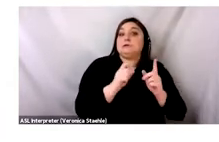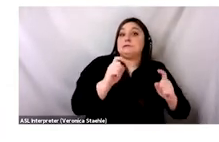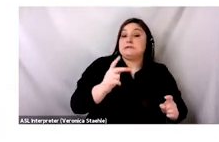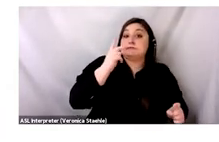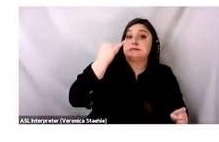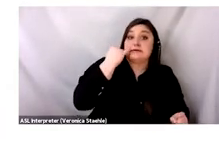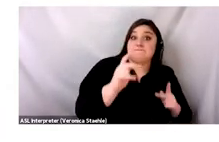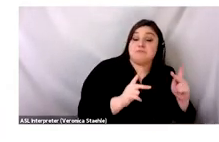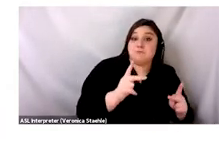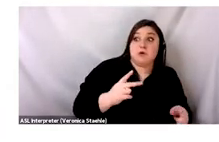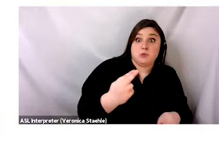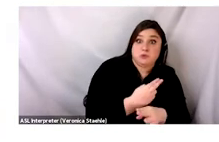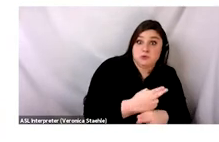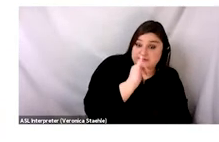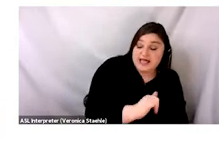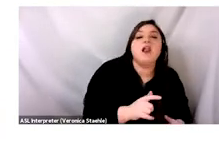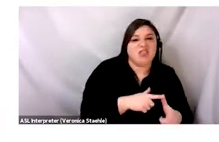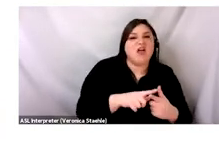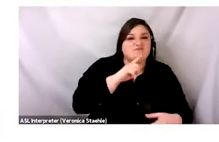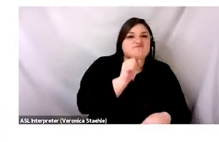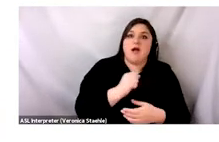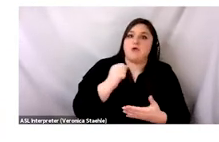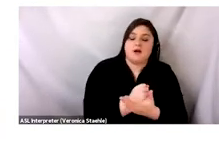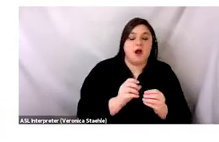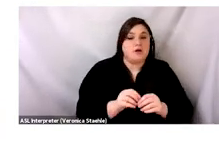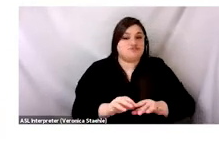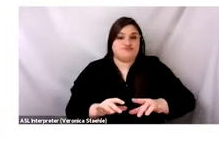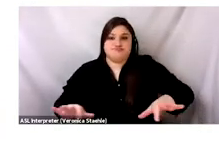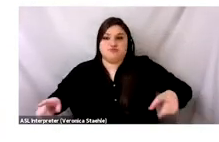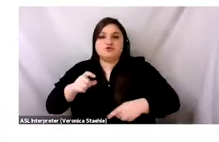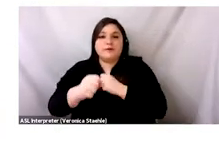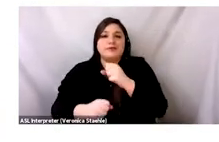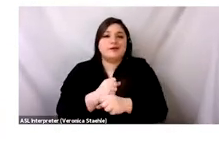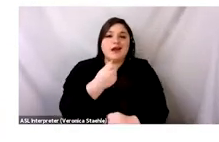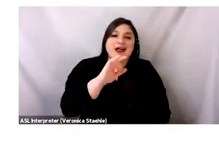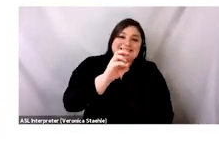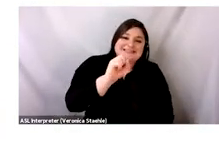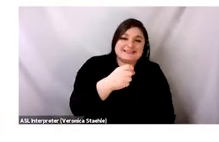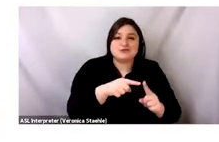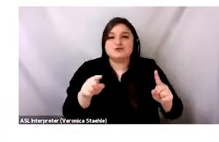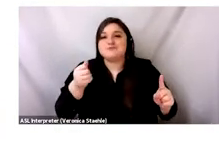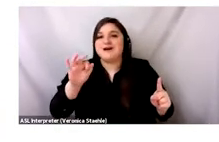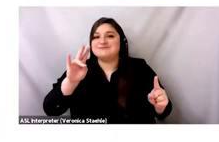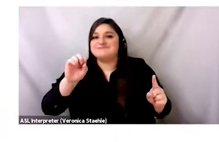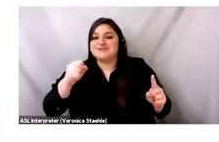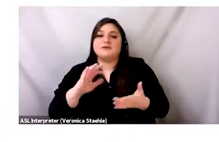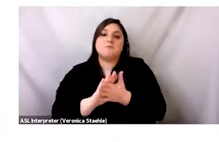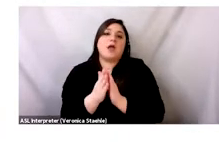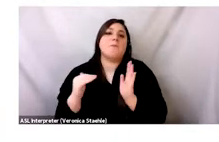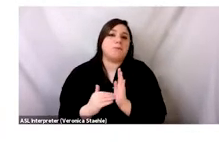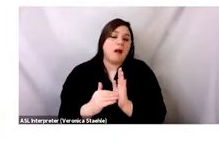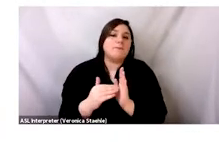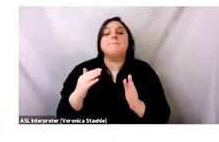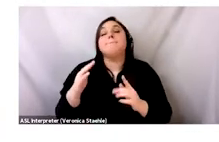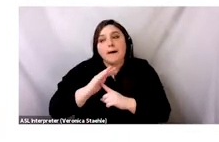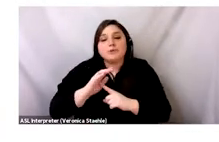to select markets in the United States. So, throughout the 1960s and 1970s, credit cards became normalized, right?